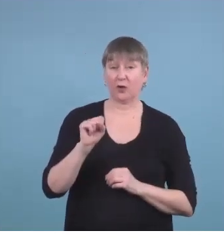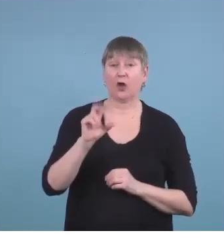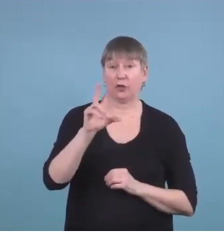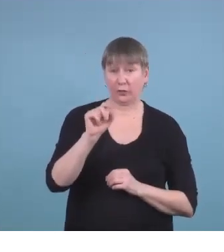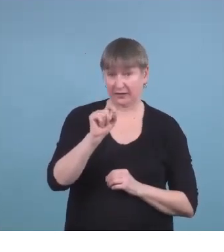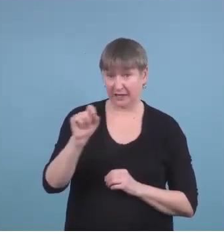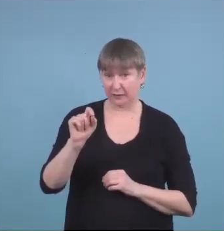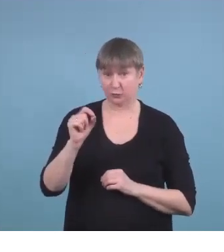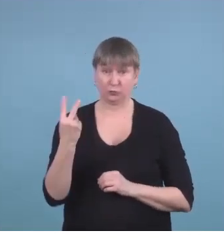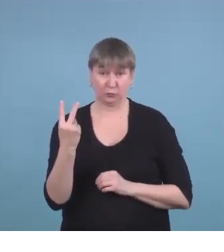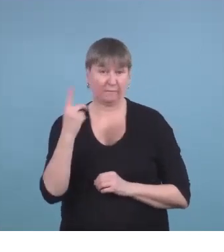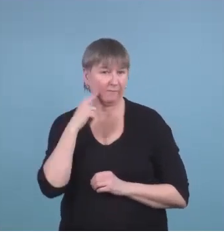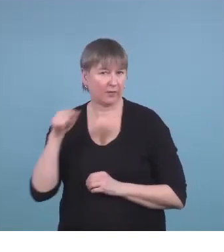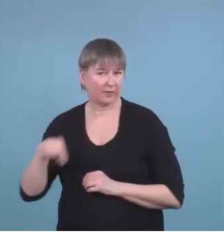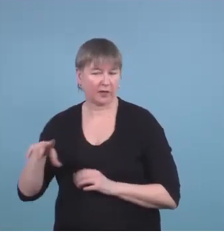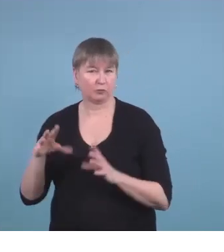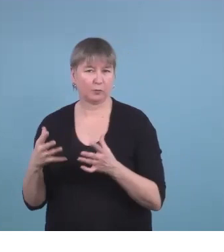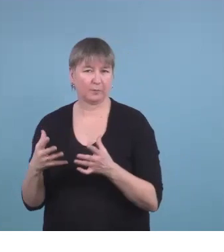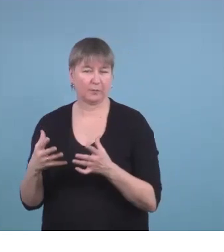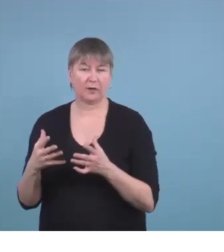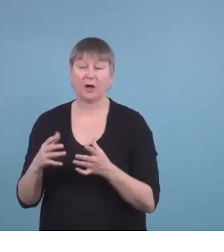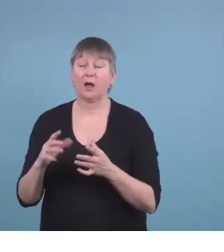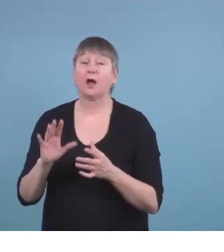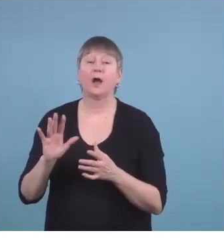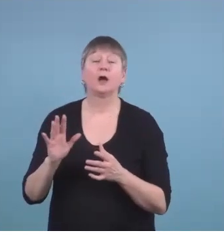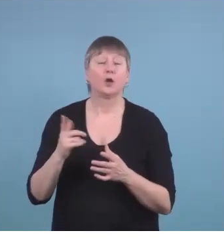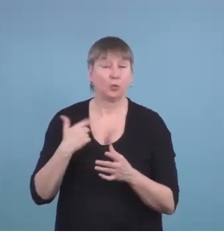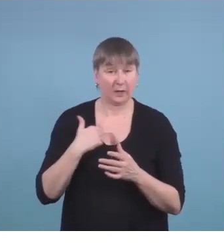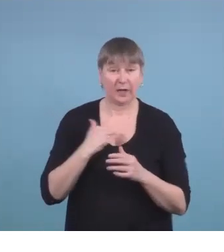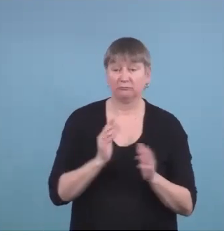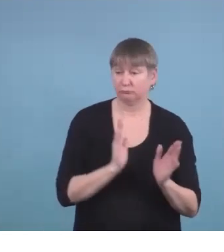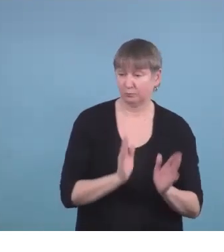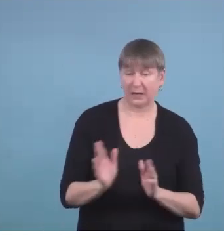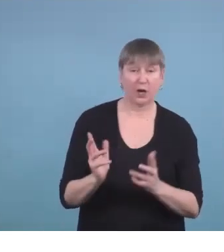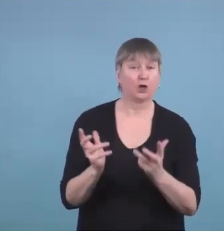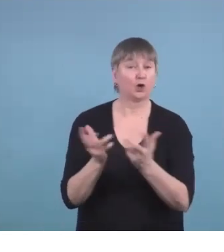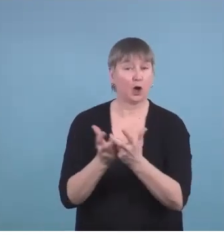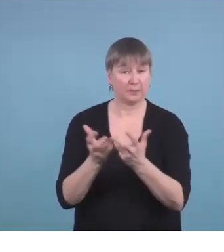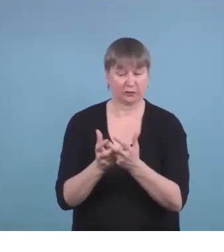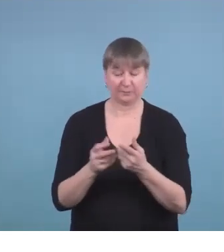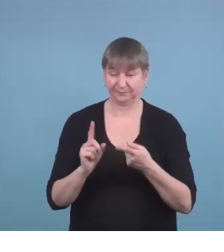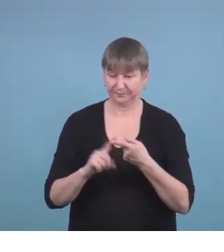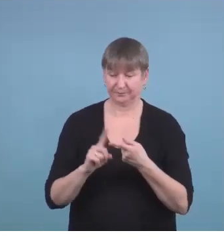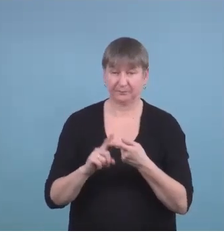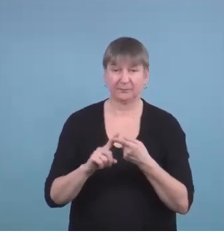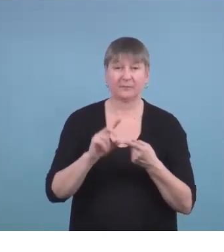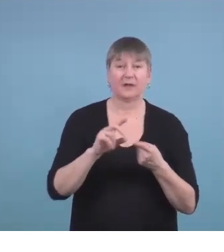students their accommodations that we had were a reader